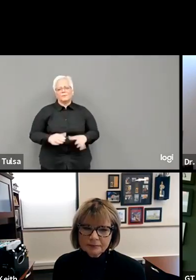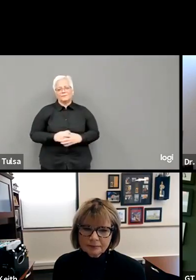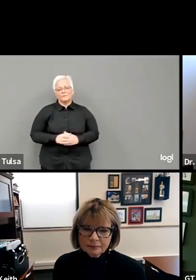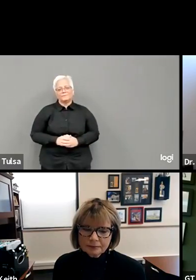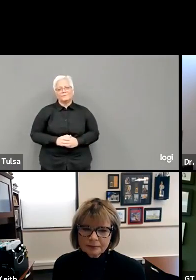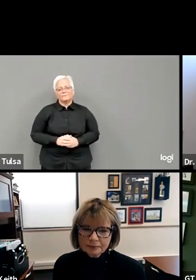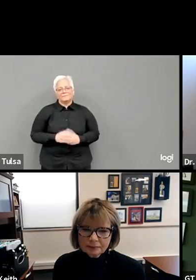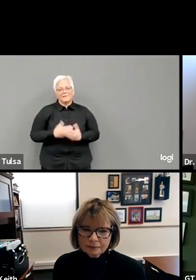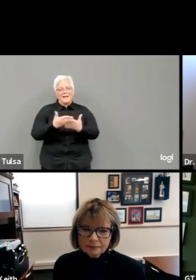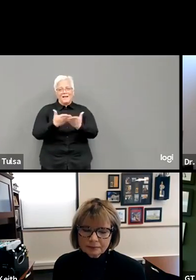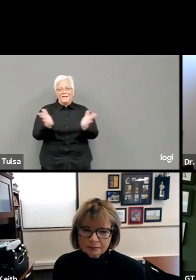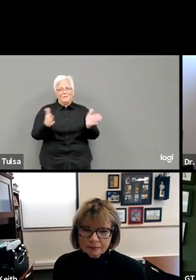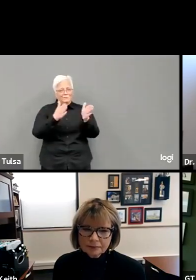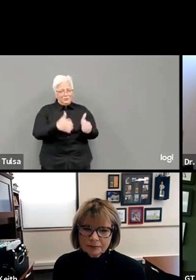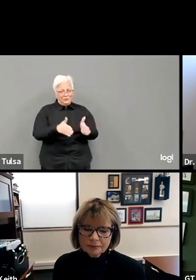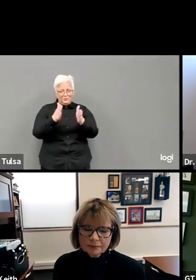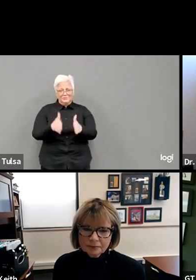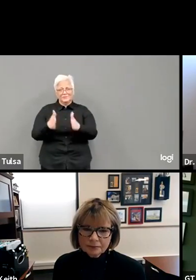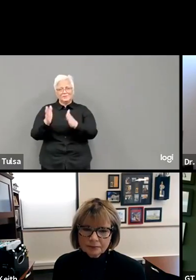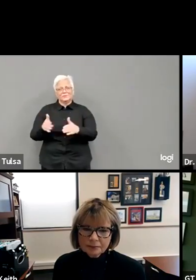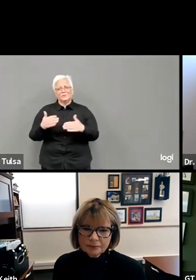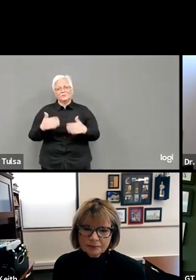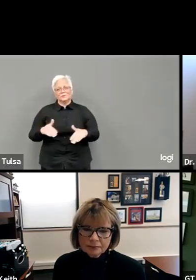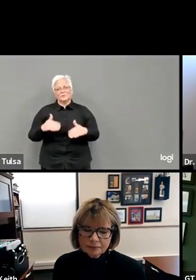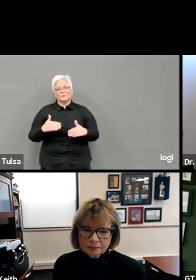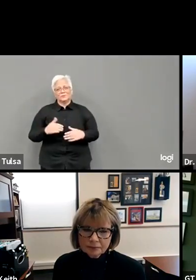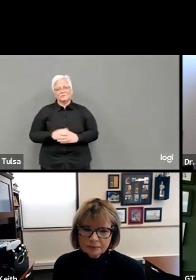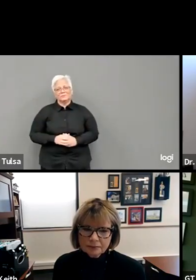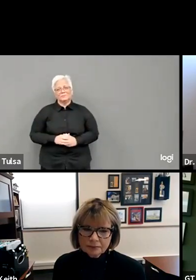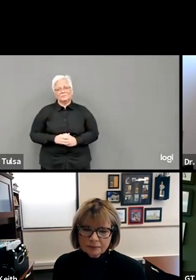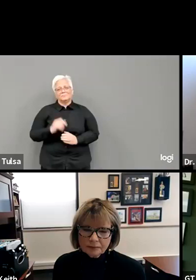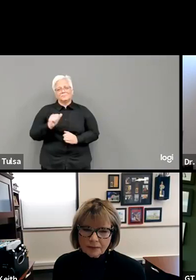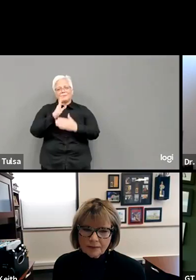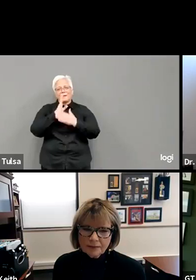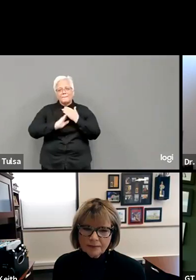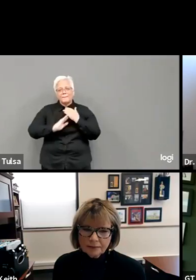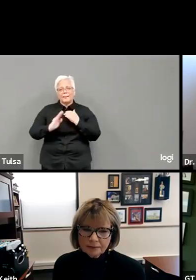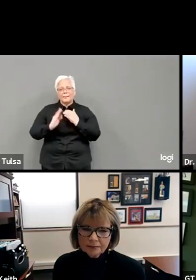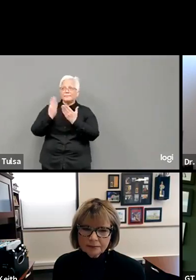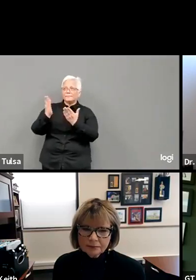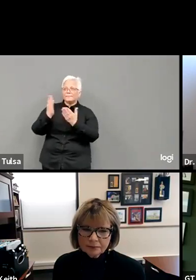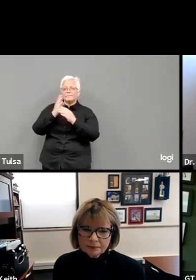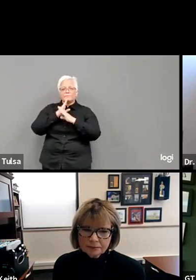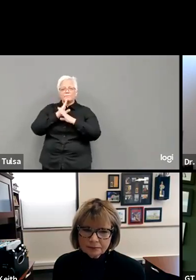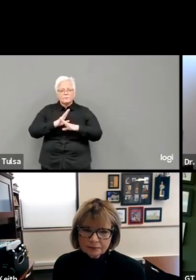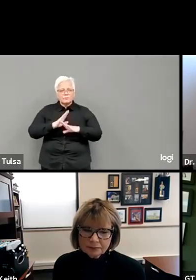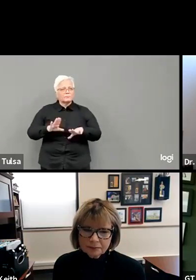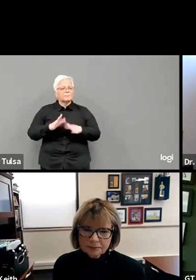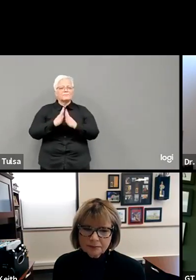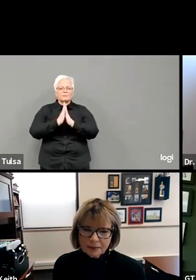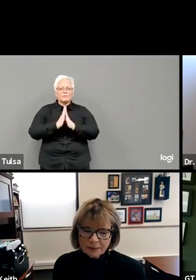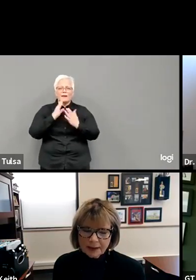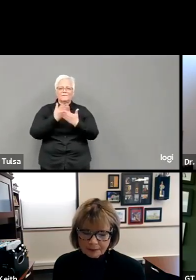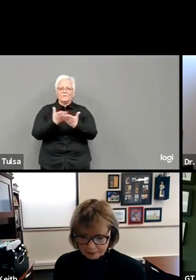We humbly pray and ask for all of this and peace. Amen.